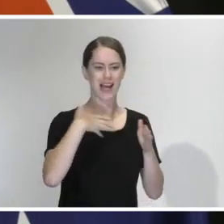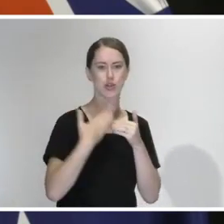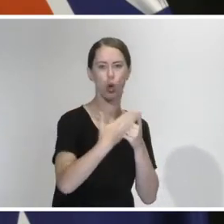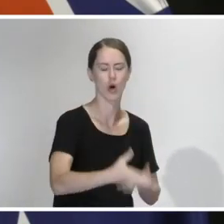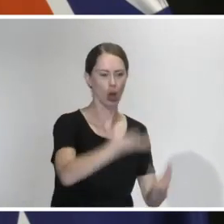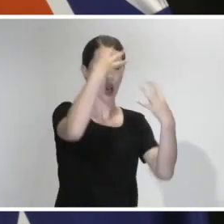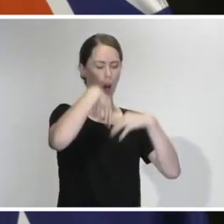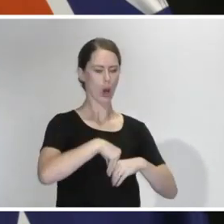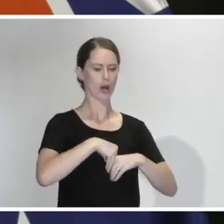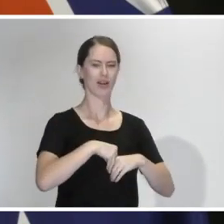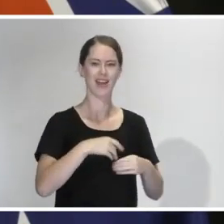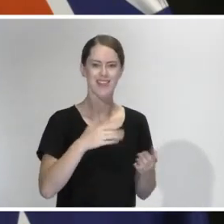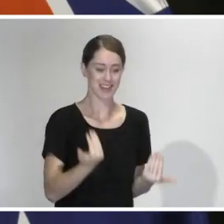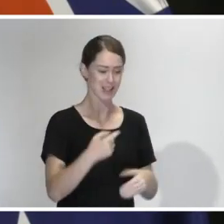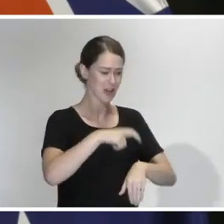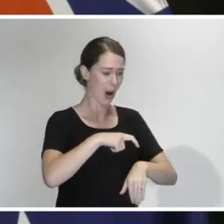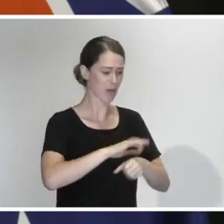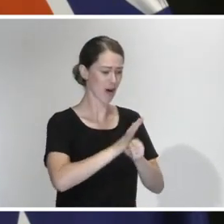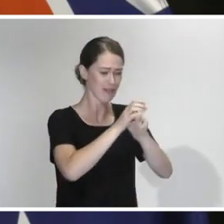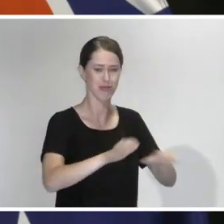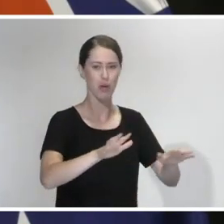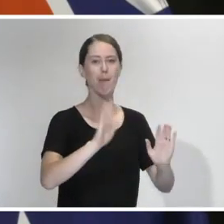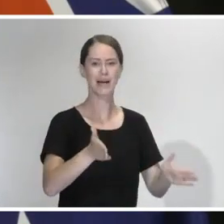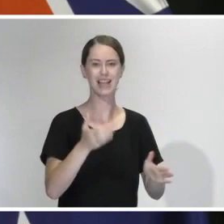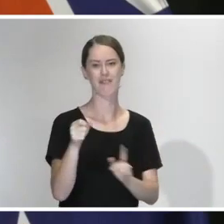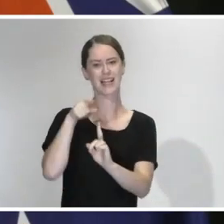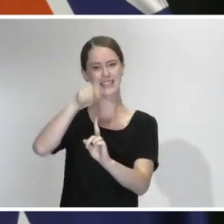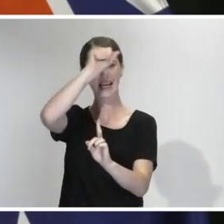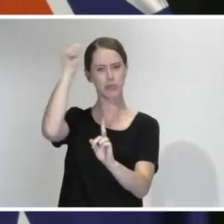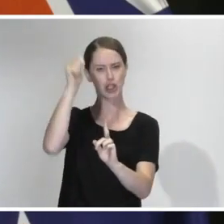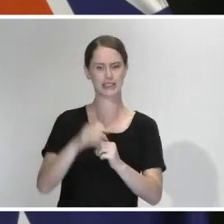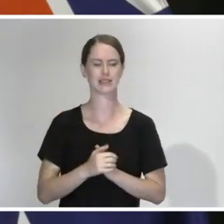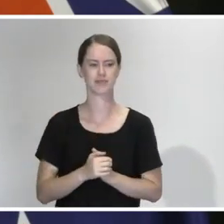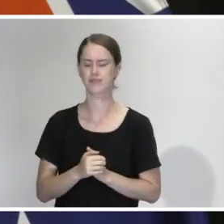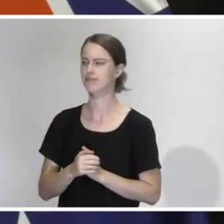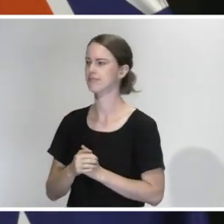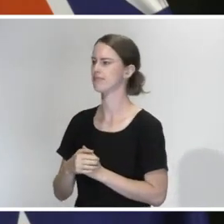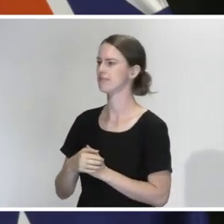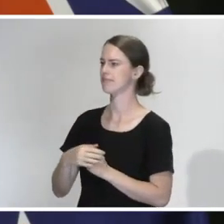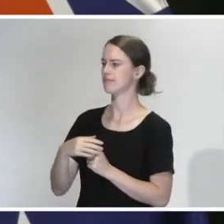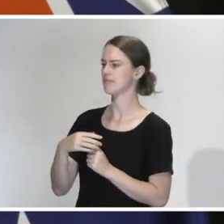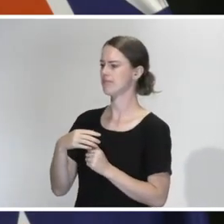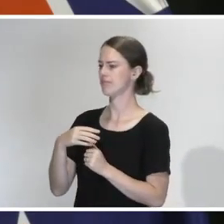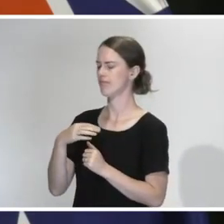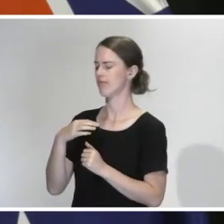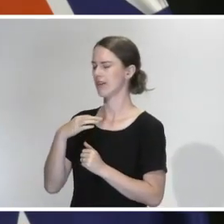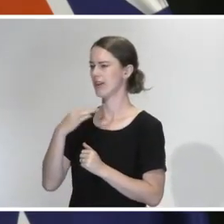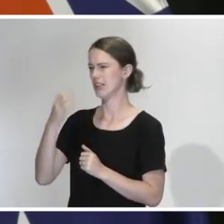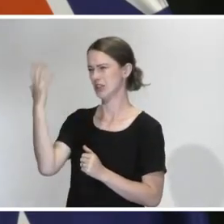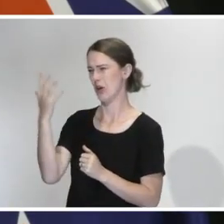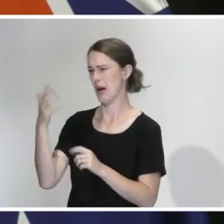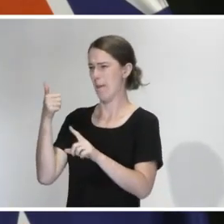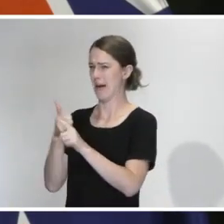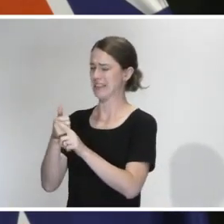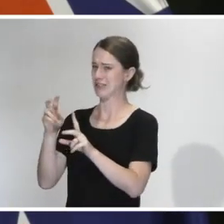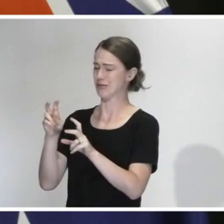global pandemic that would not have been the right decision for New Zealand. Does this effectively,